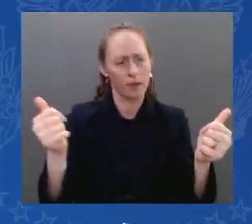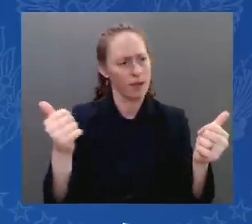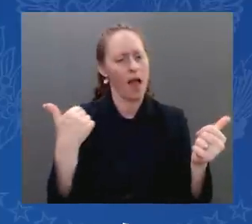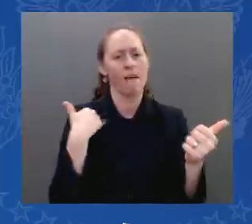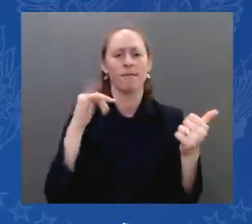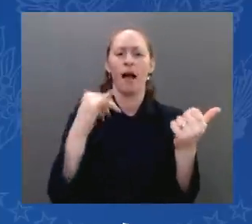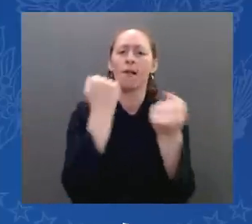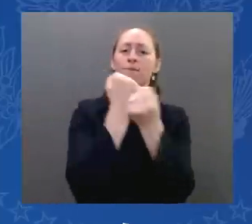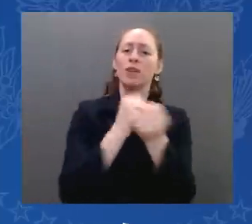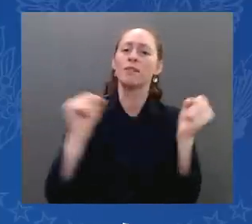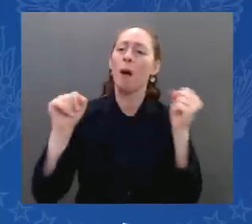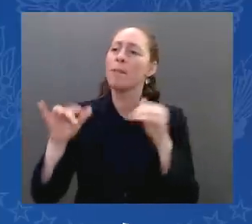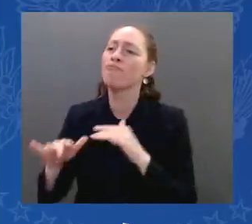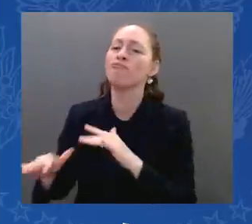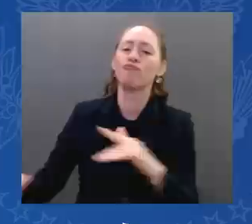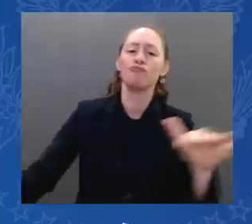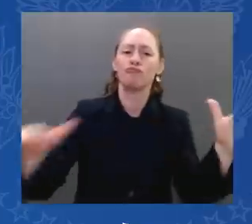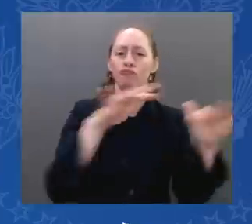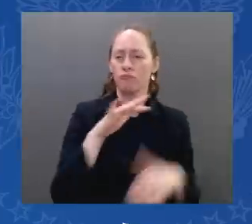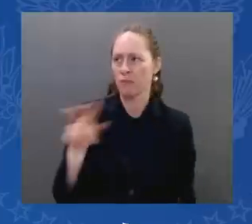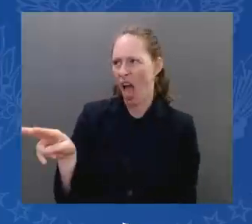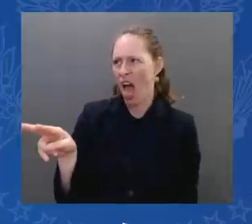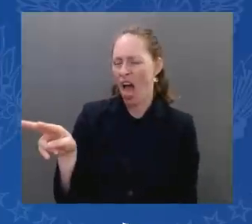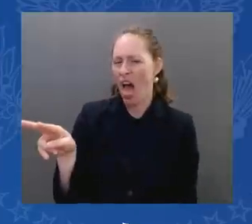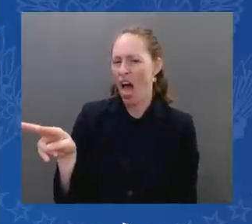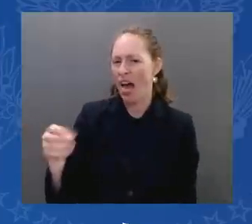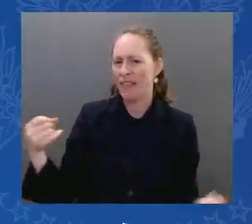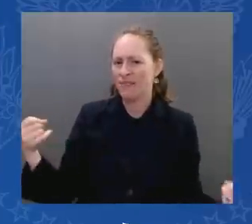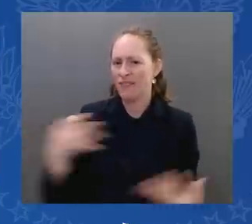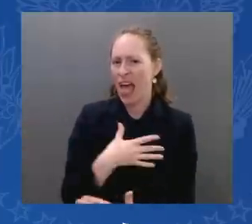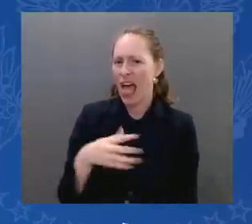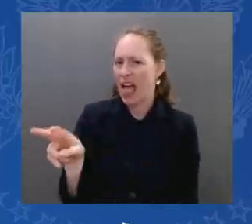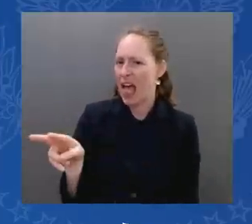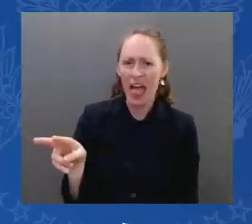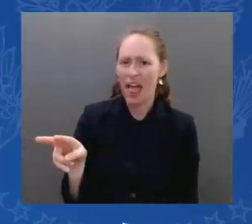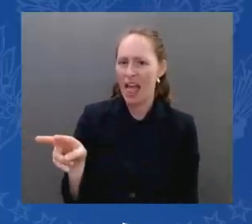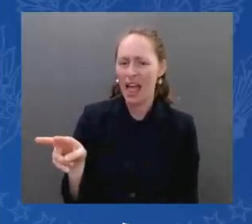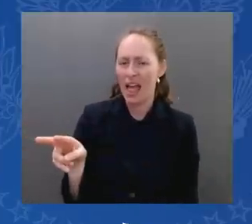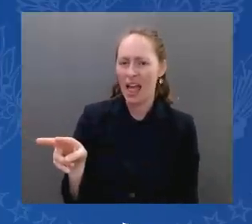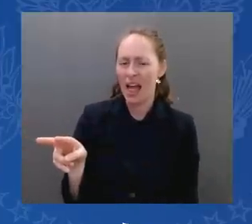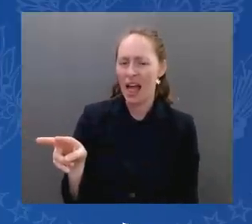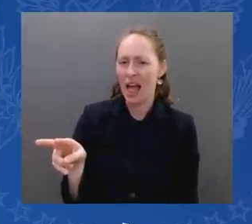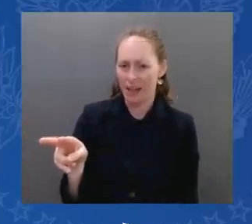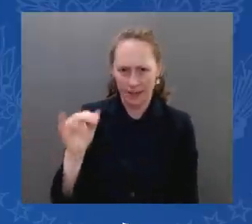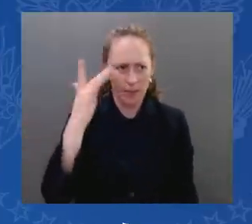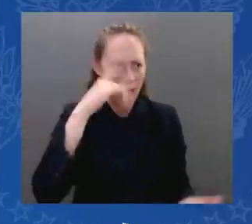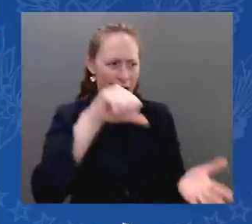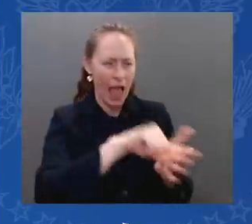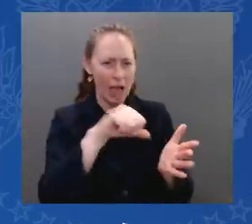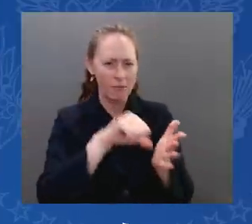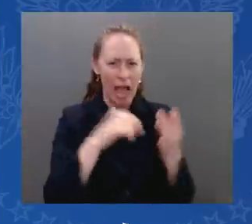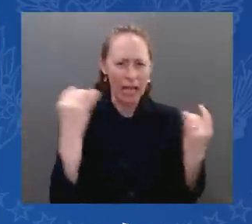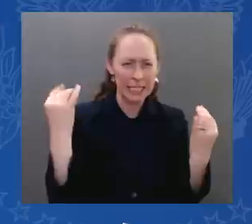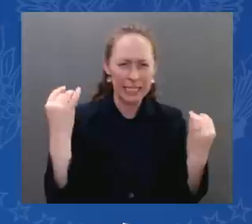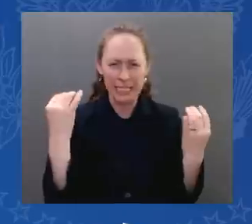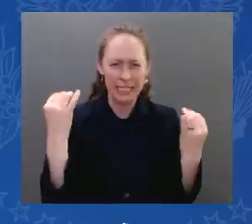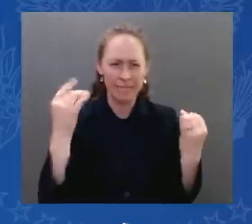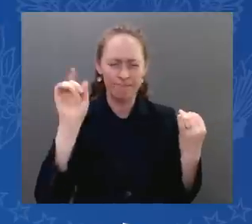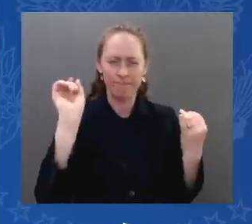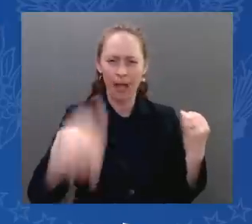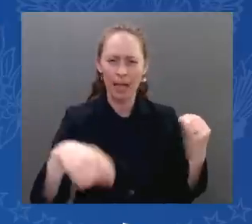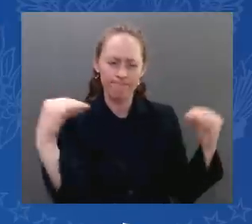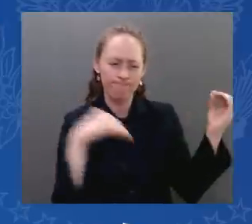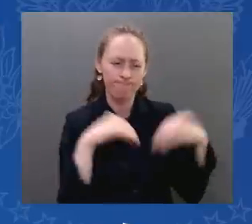nuclear program. Hezbollah aimed its missiles at us, and terrorist organizations worldwide send suicide